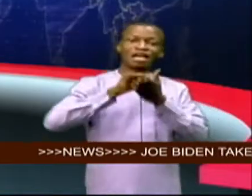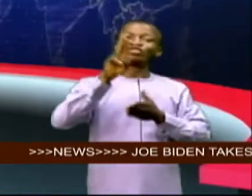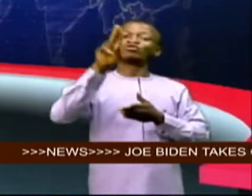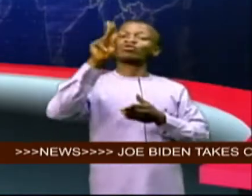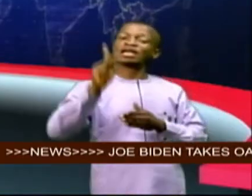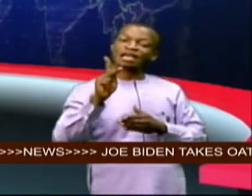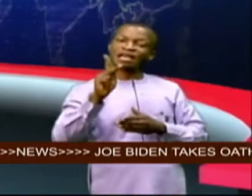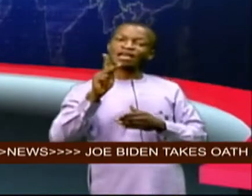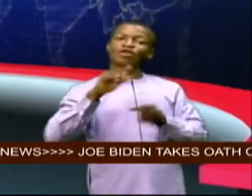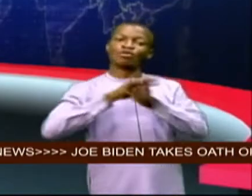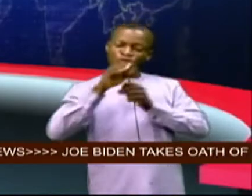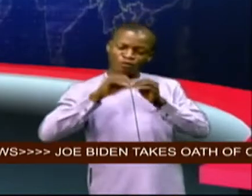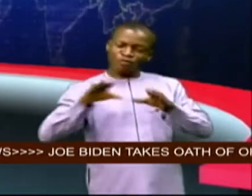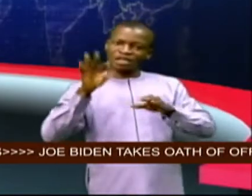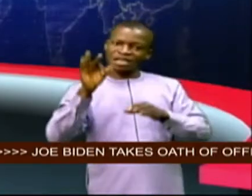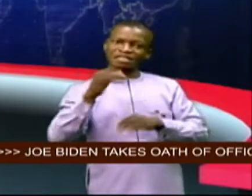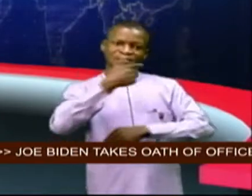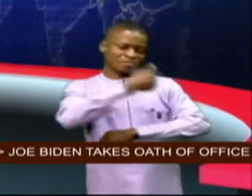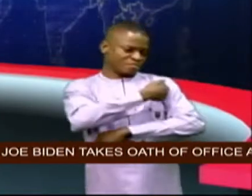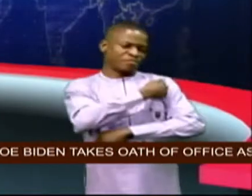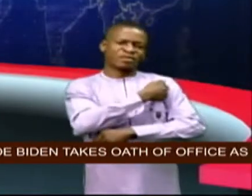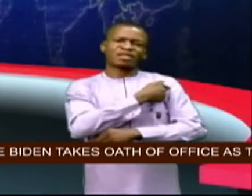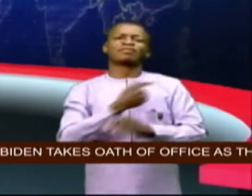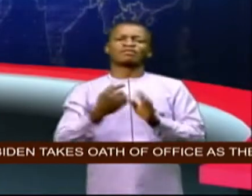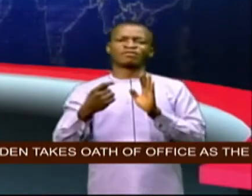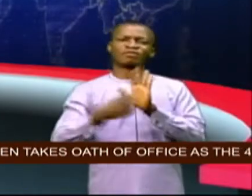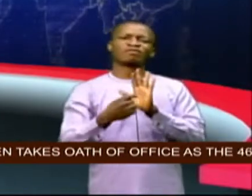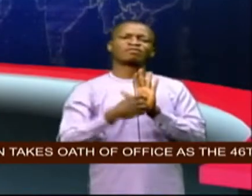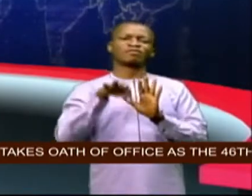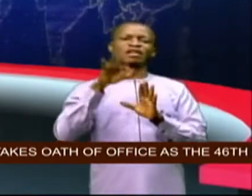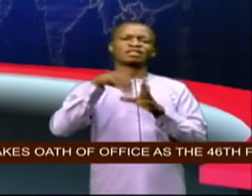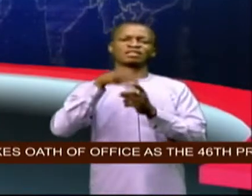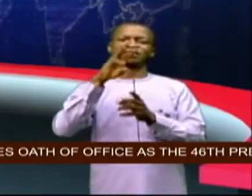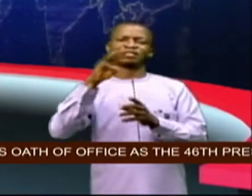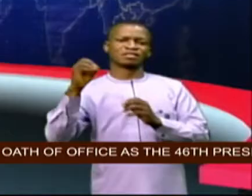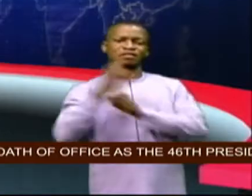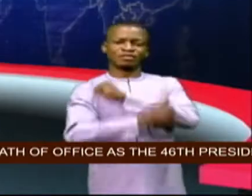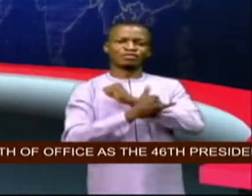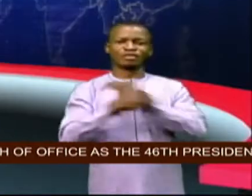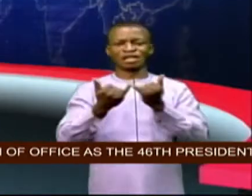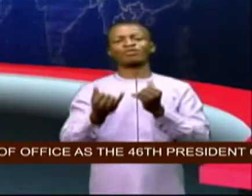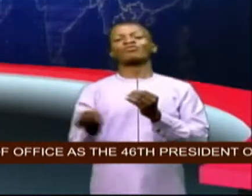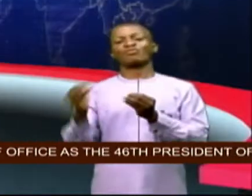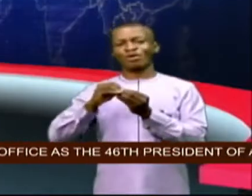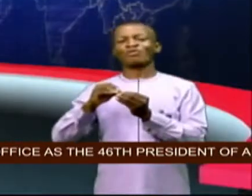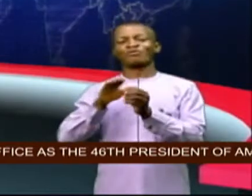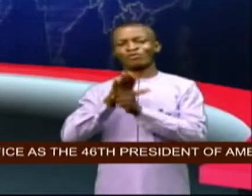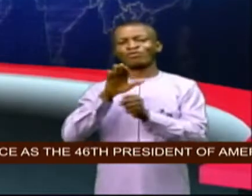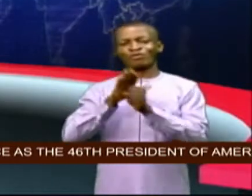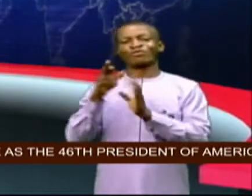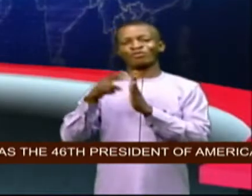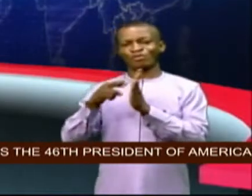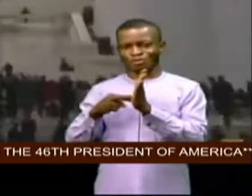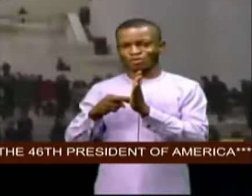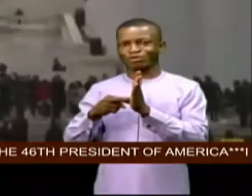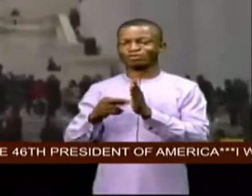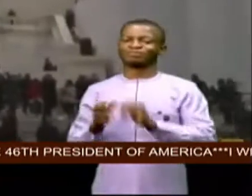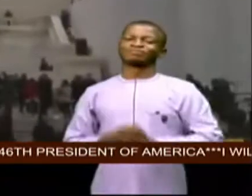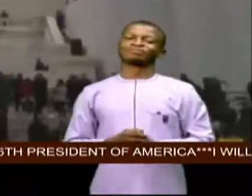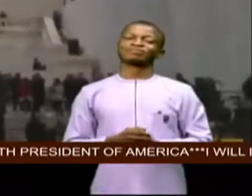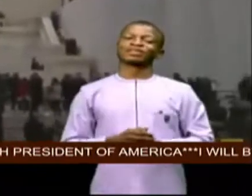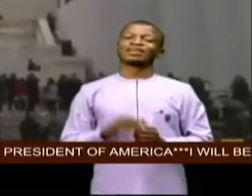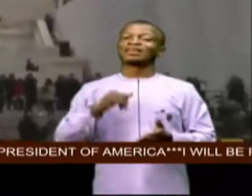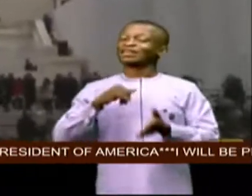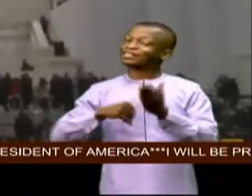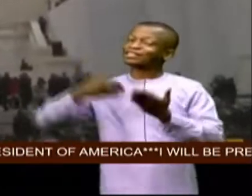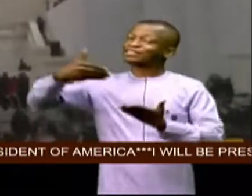19 variant has been detected in 60 countries joyce ometu has details it's a new